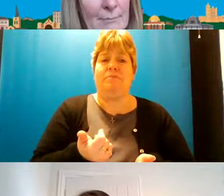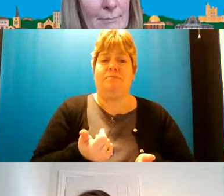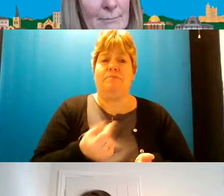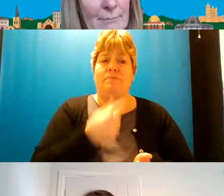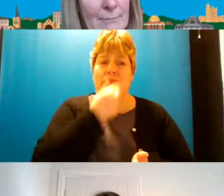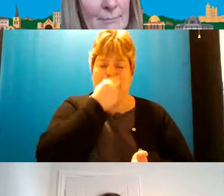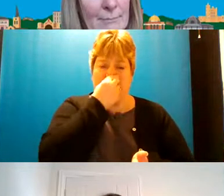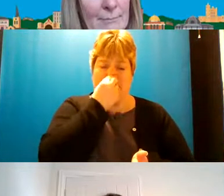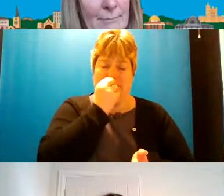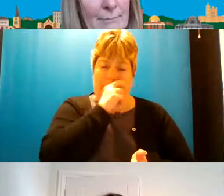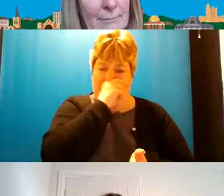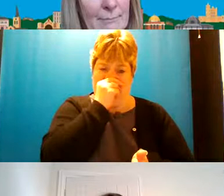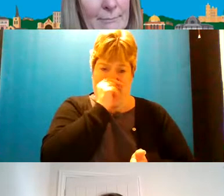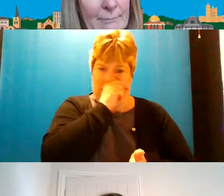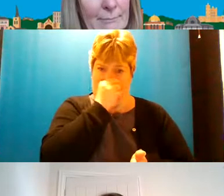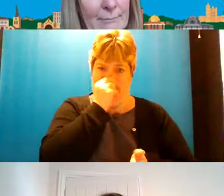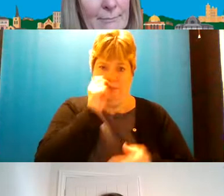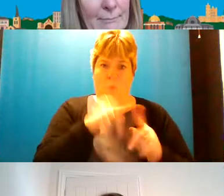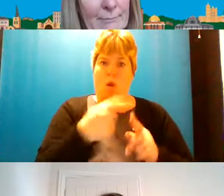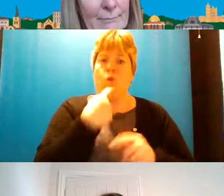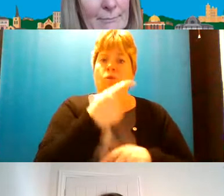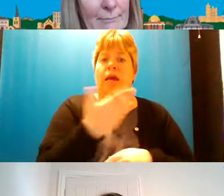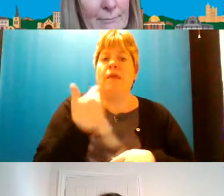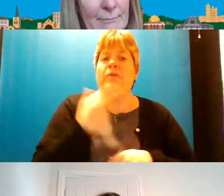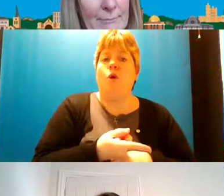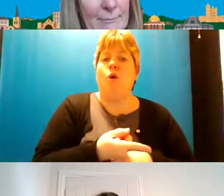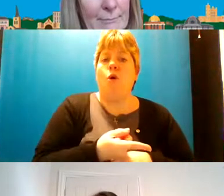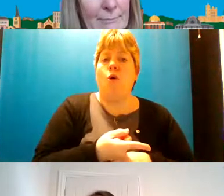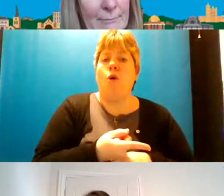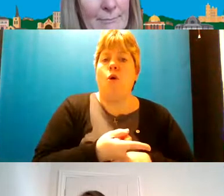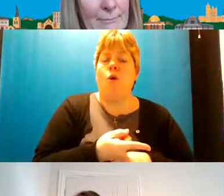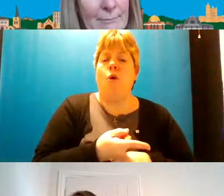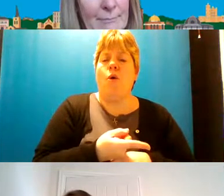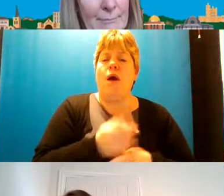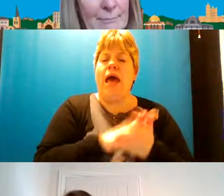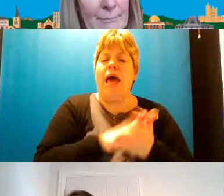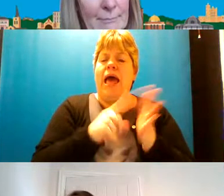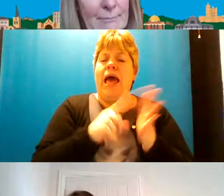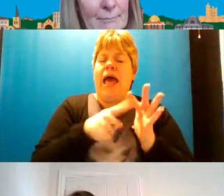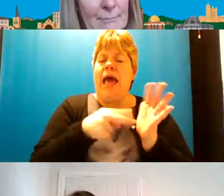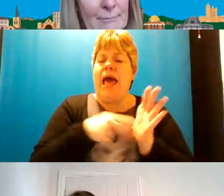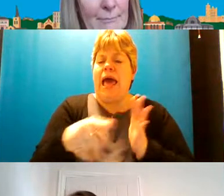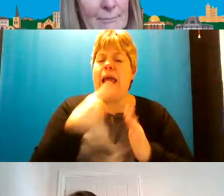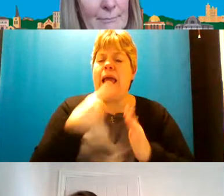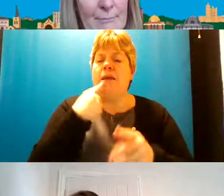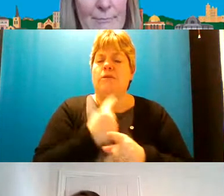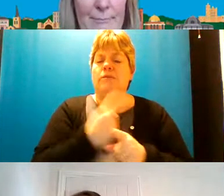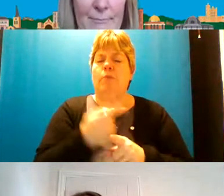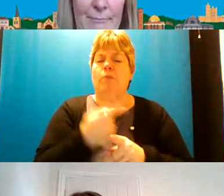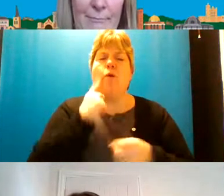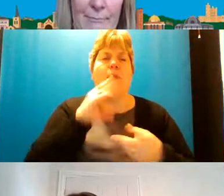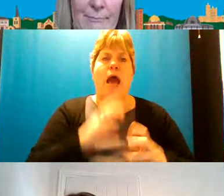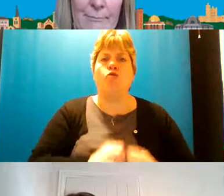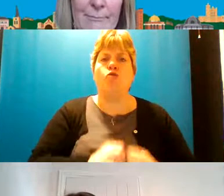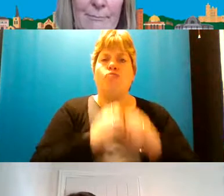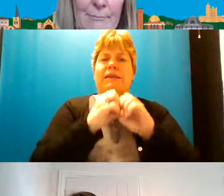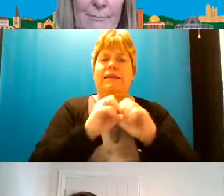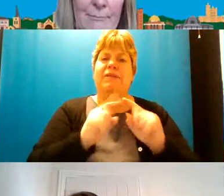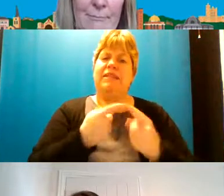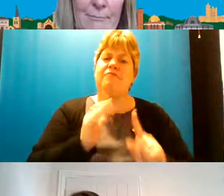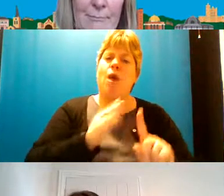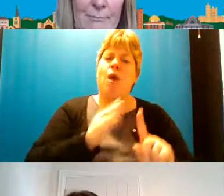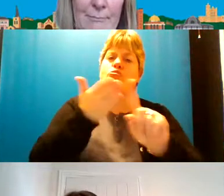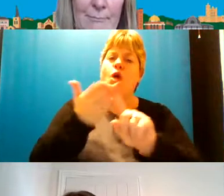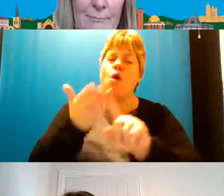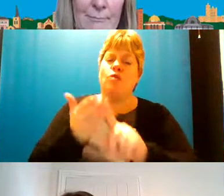what um you said before i think uh helen you said about kind of creative you know different approach to it it's